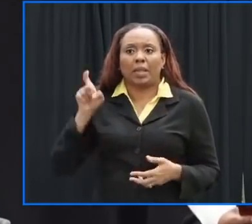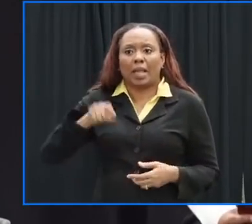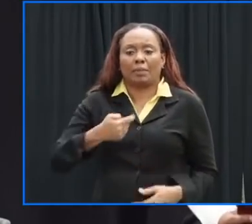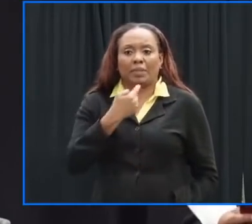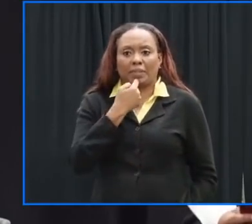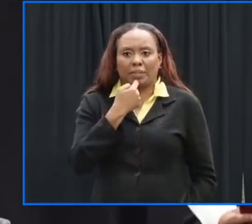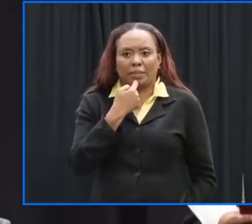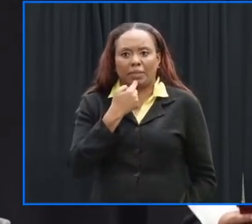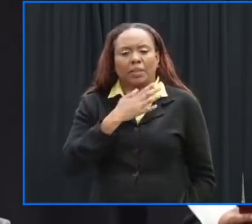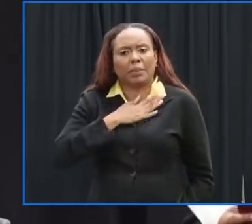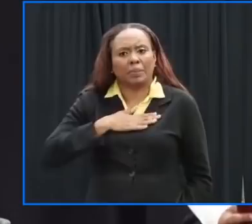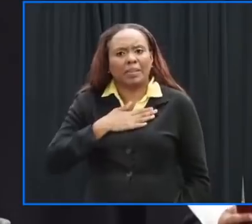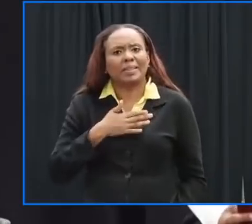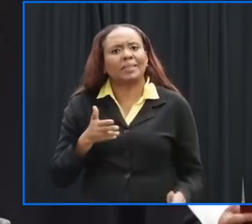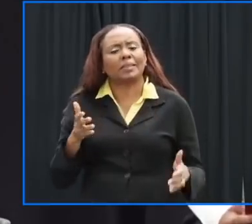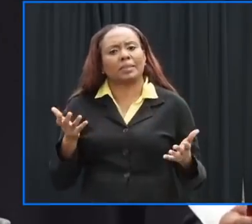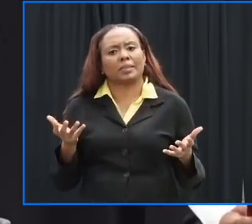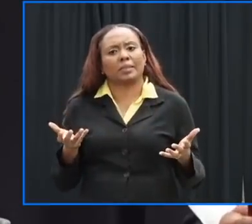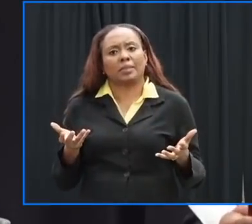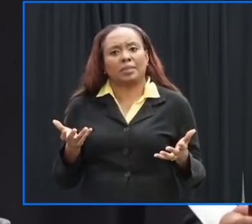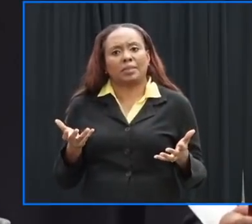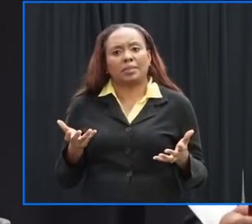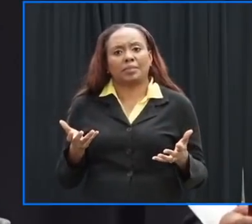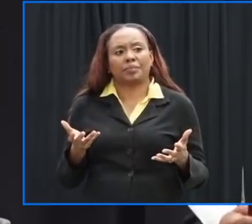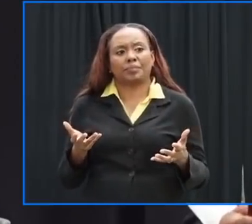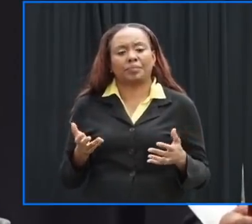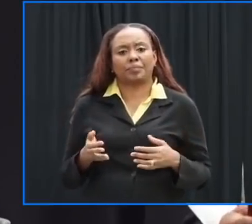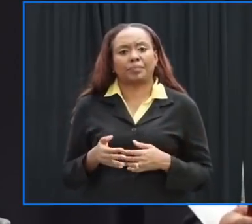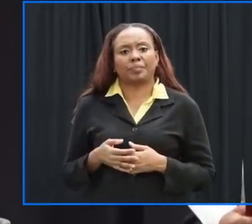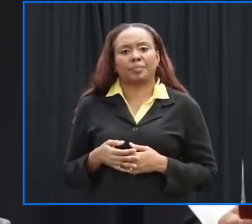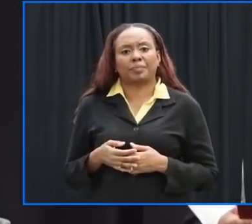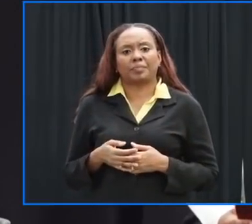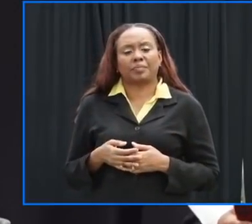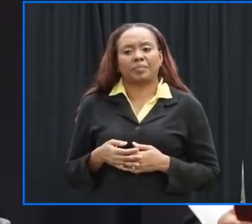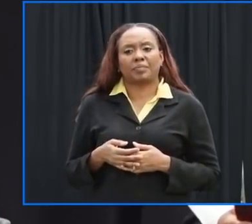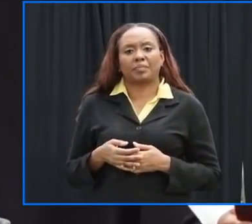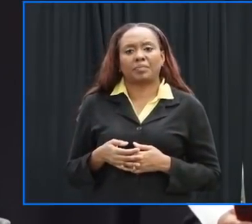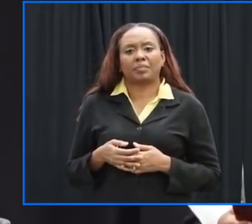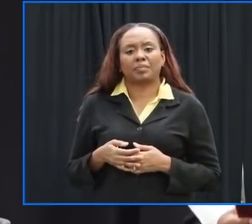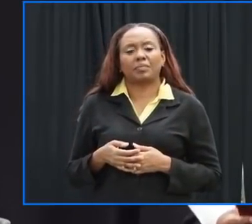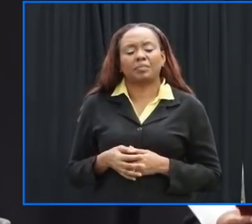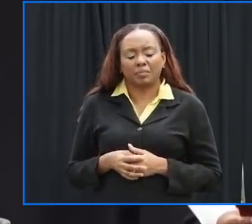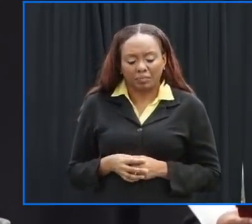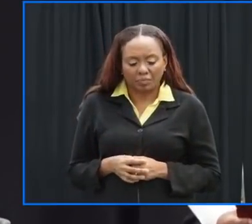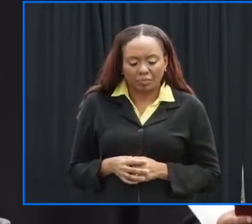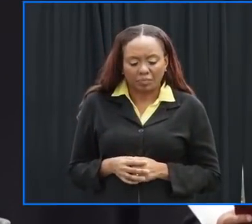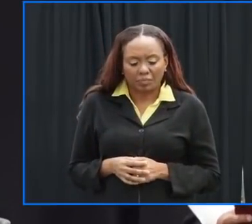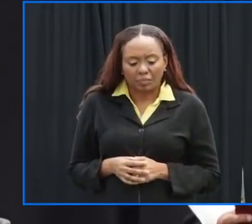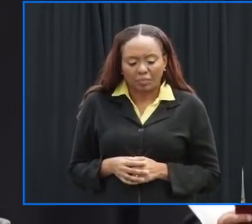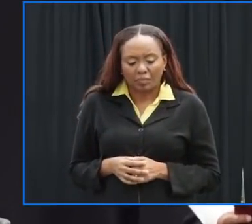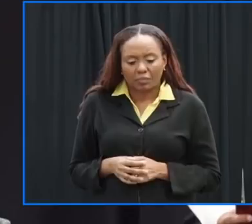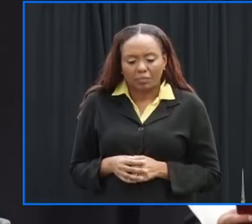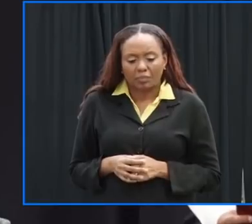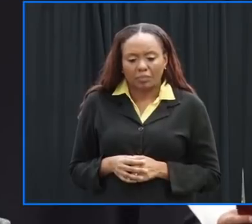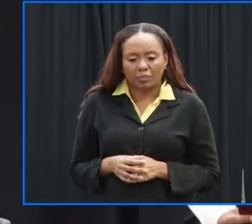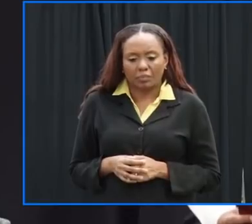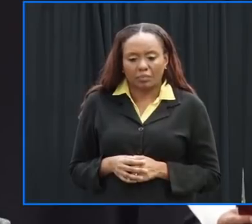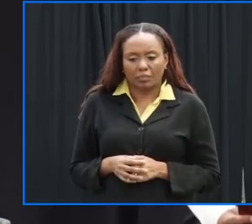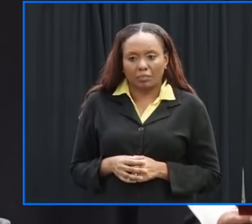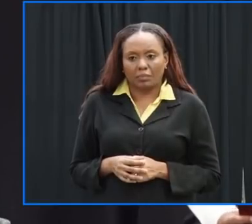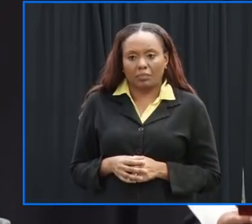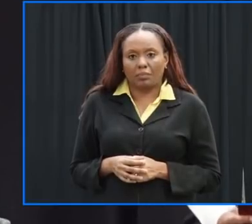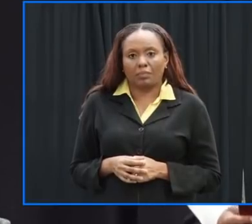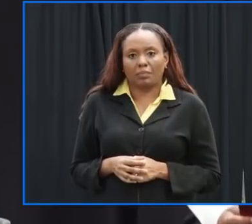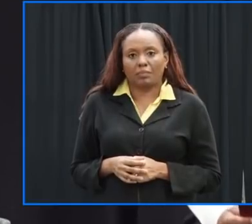this and i want to urge too that the officials will take a very very dim view of people who want to go